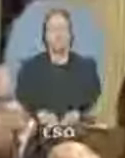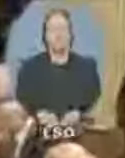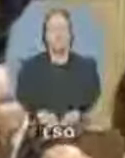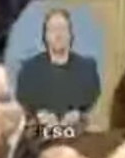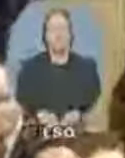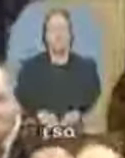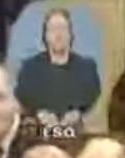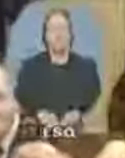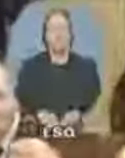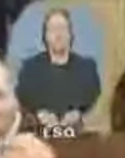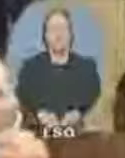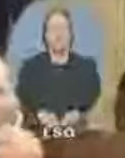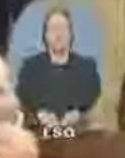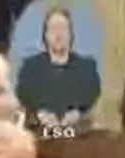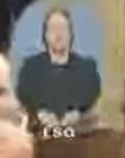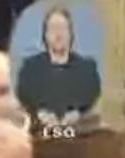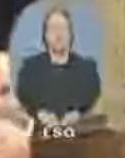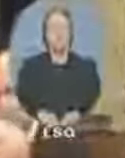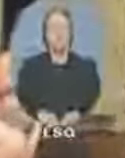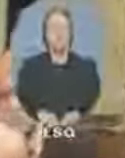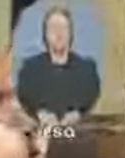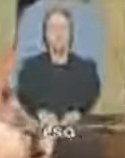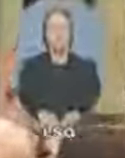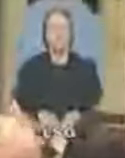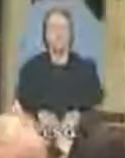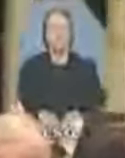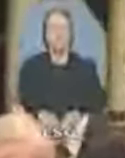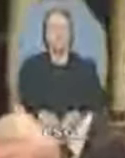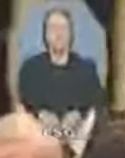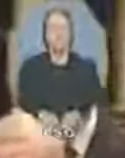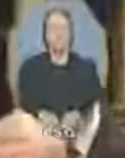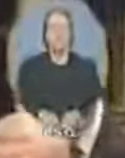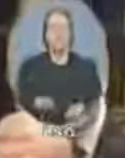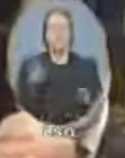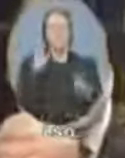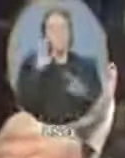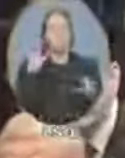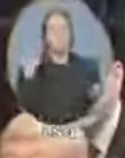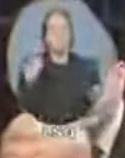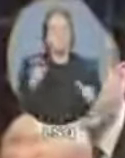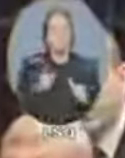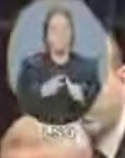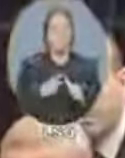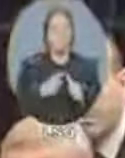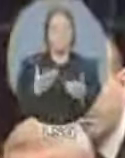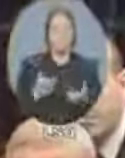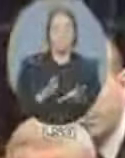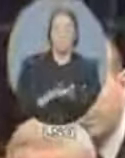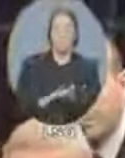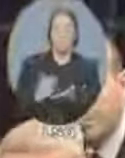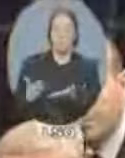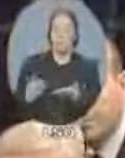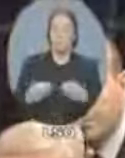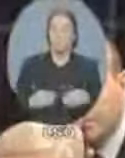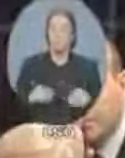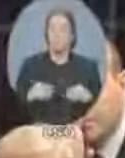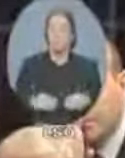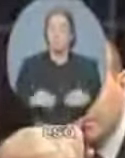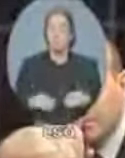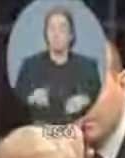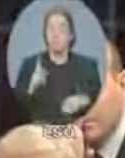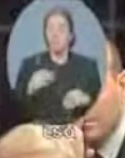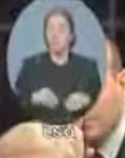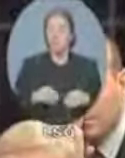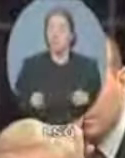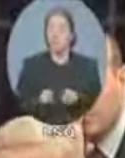Mr. Speaker, I am the first to congratulate the Prime Minister and the Minister of Industry for